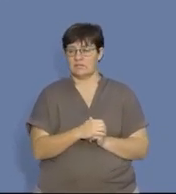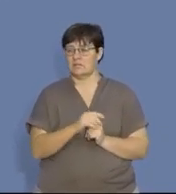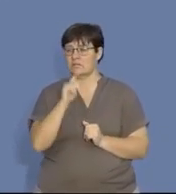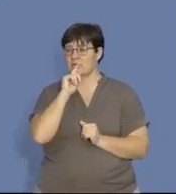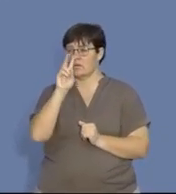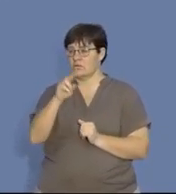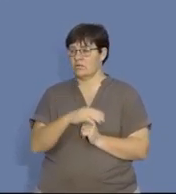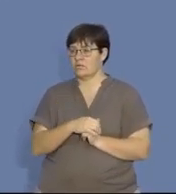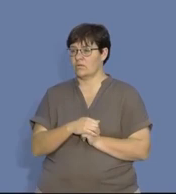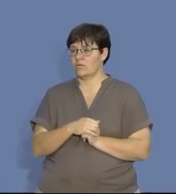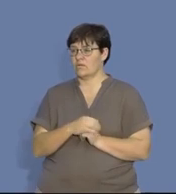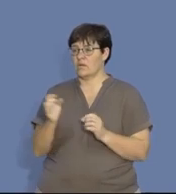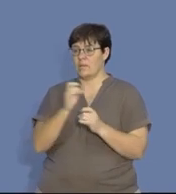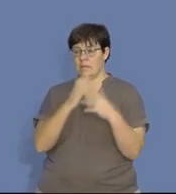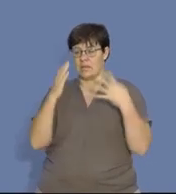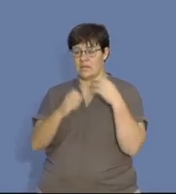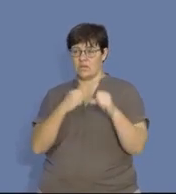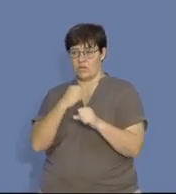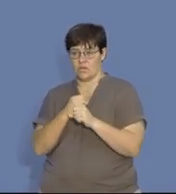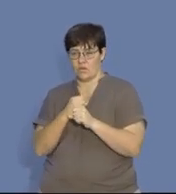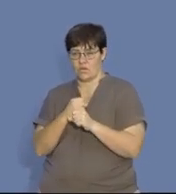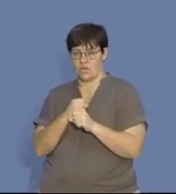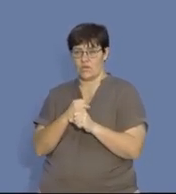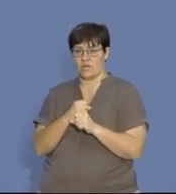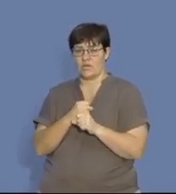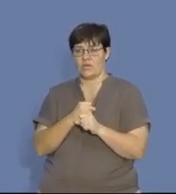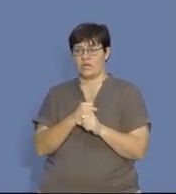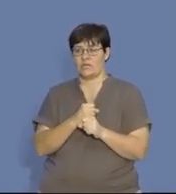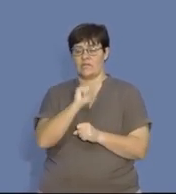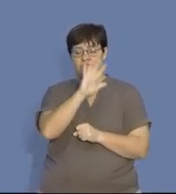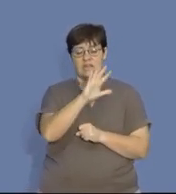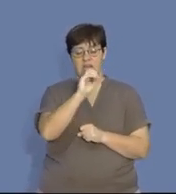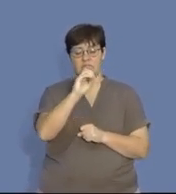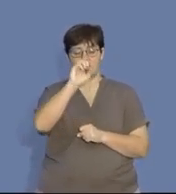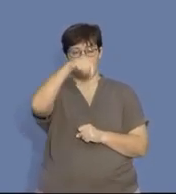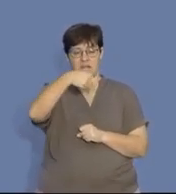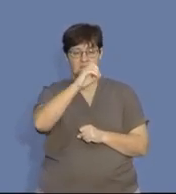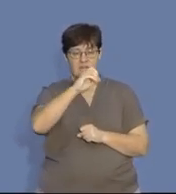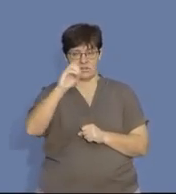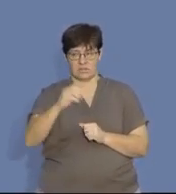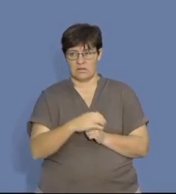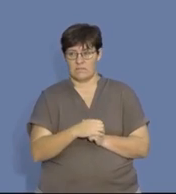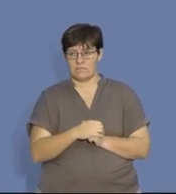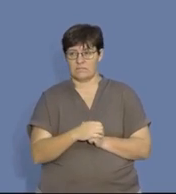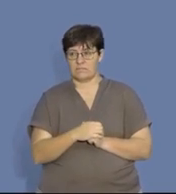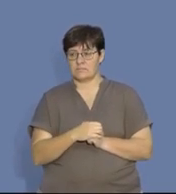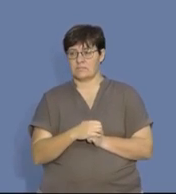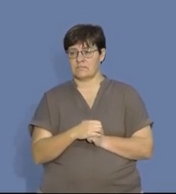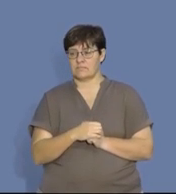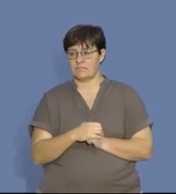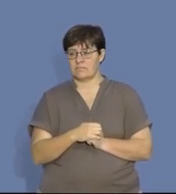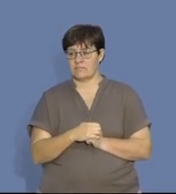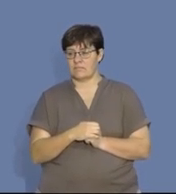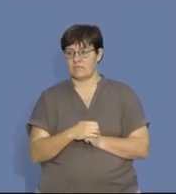looking at Tino, at the beginning of the year, his capital balance is 500,000. I just want to enter that in.